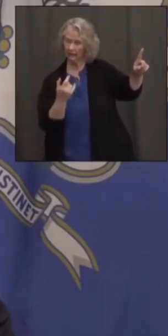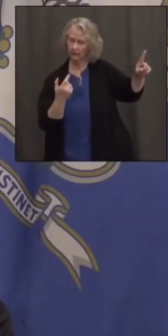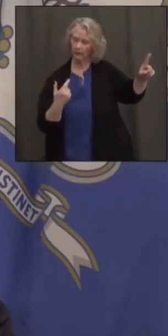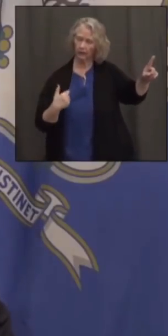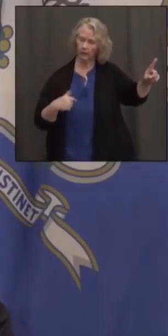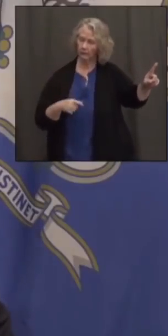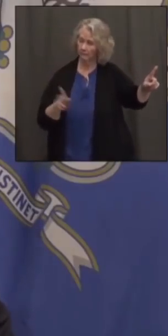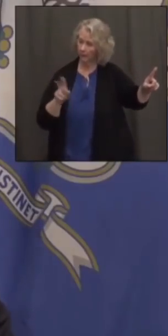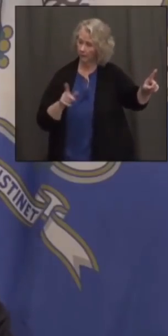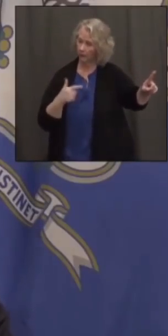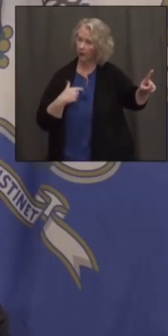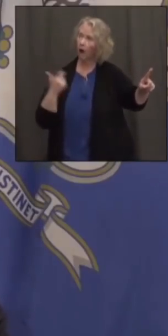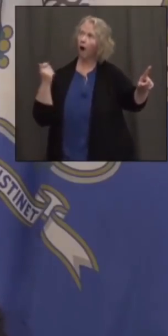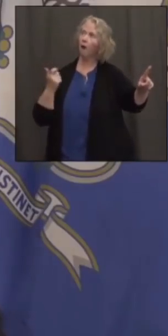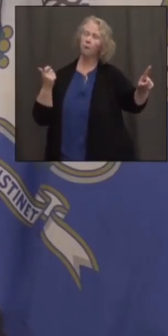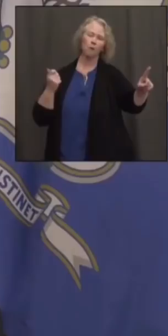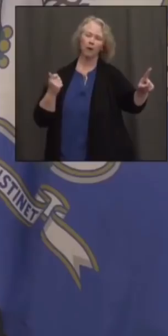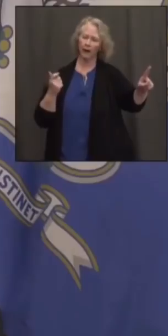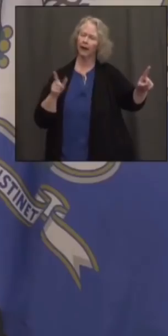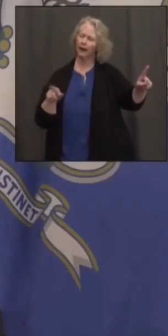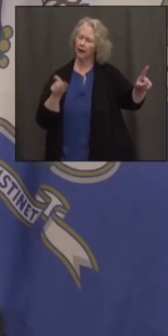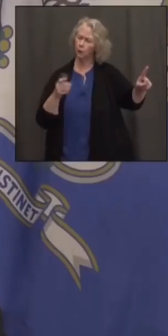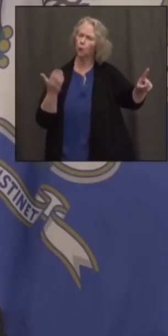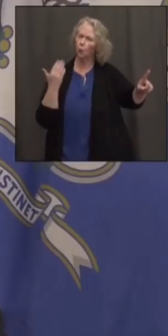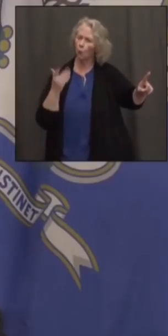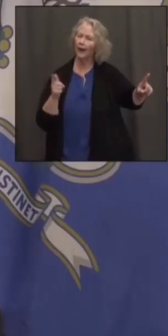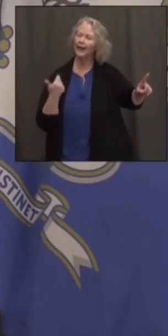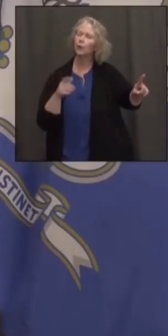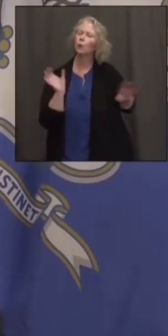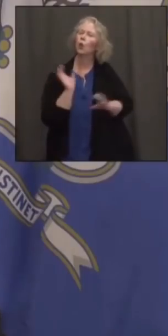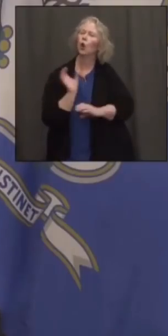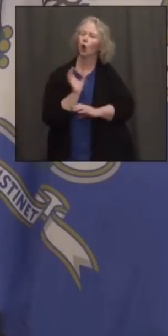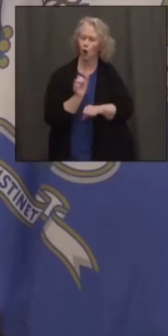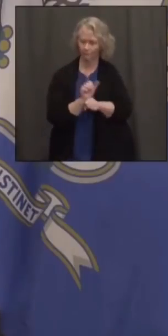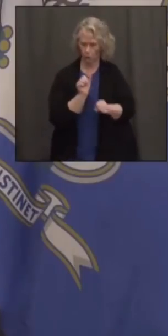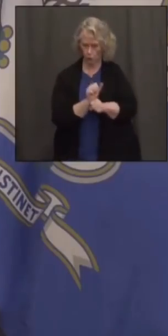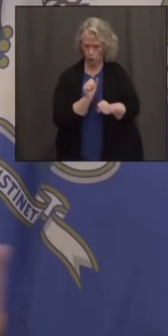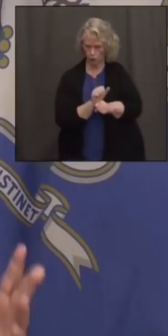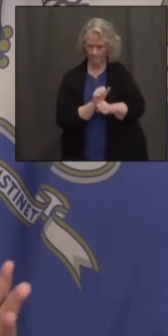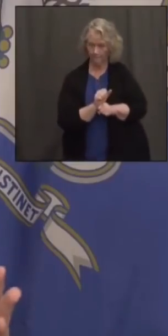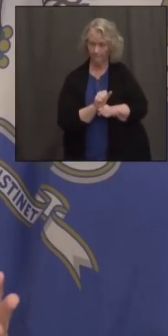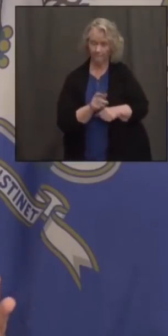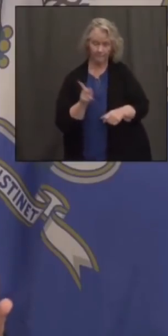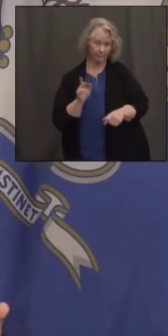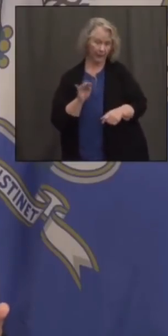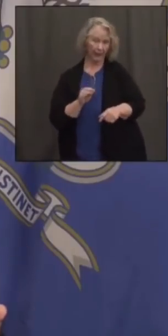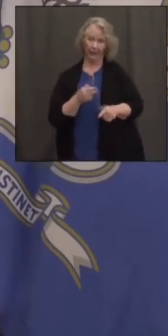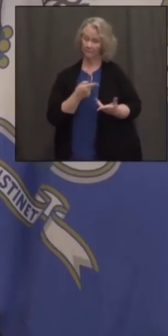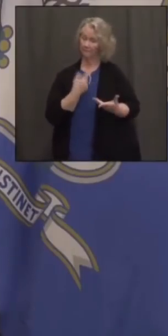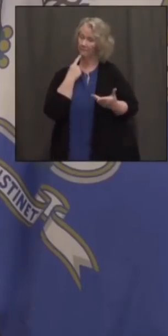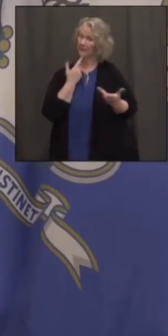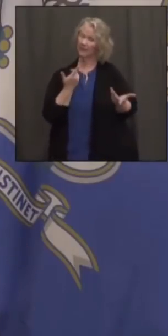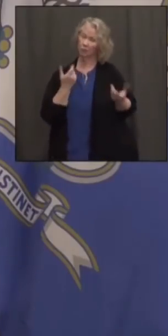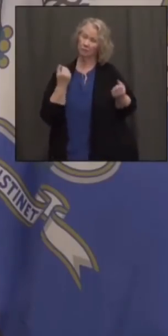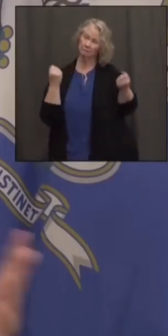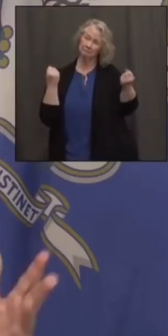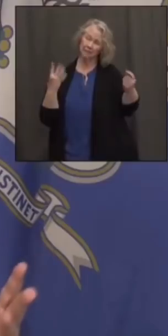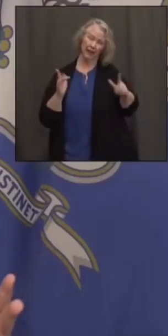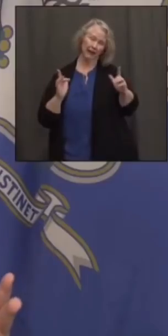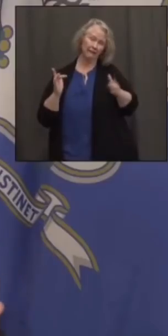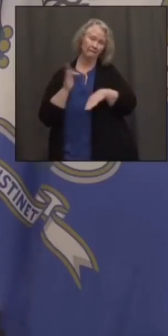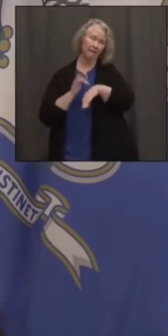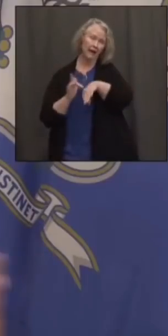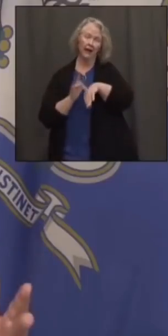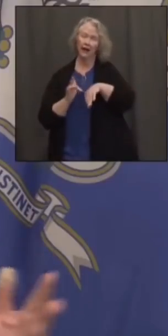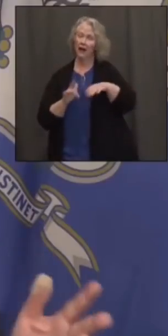on unemployment also be known that they should be looking for jobs. And as you've heard from Kim, there are a lot of opportunities out there. Working with Indeed